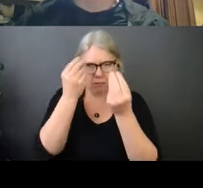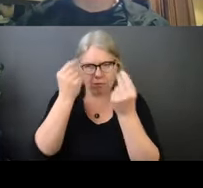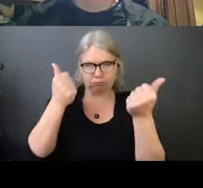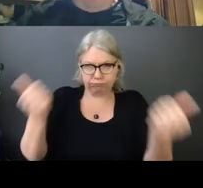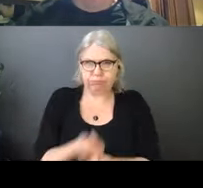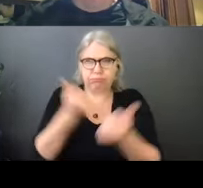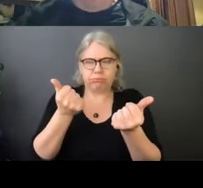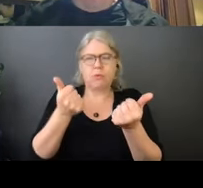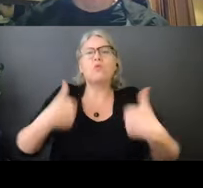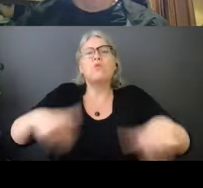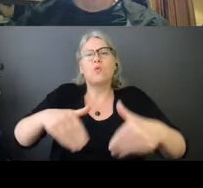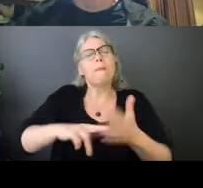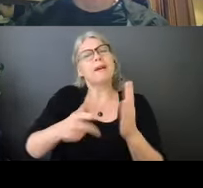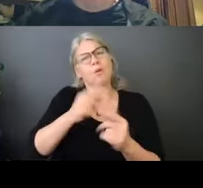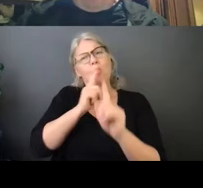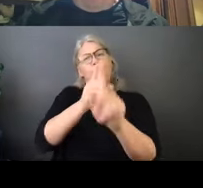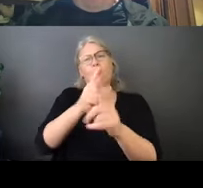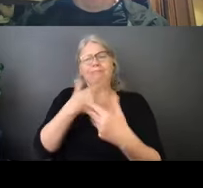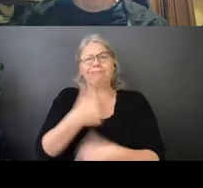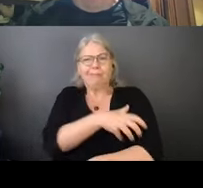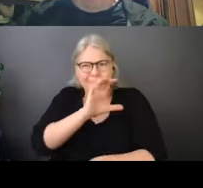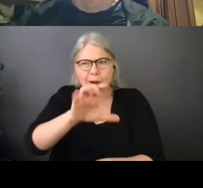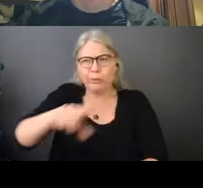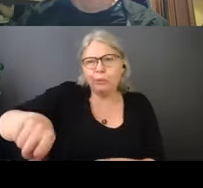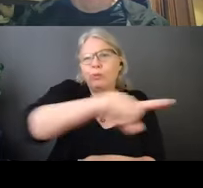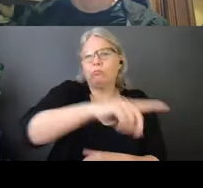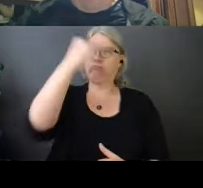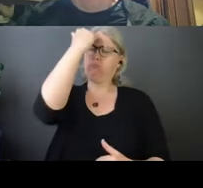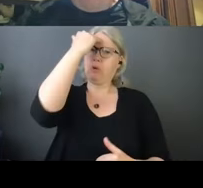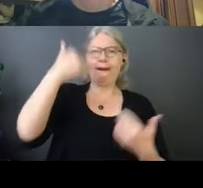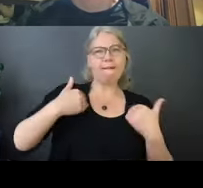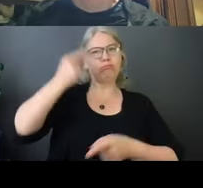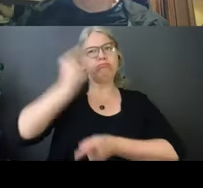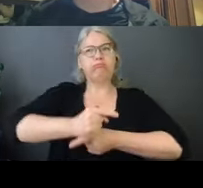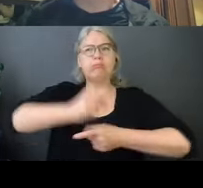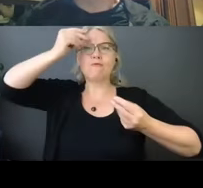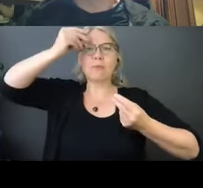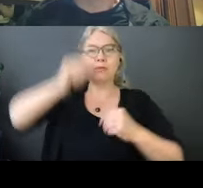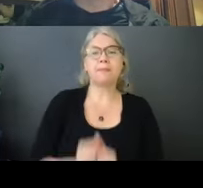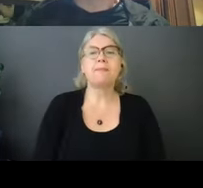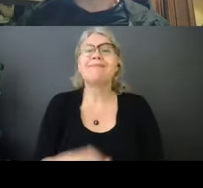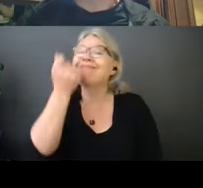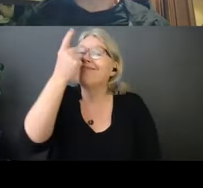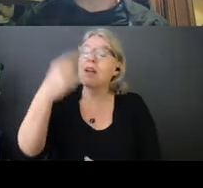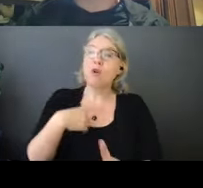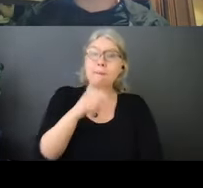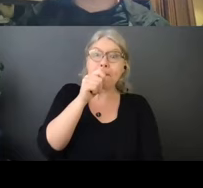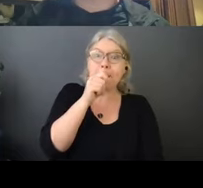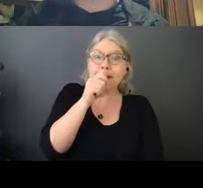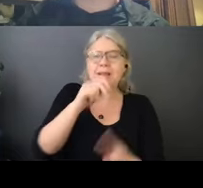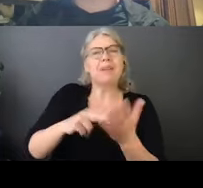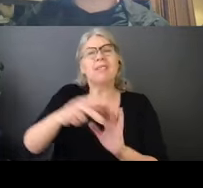privacy and time management, everyone will be muted and no video except for the host.